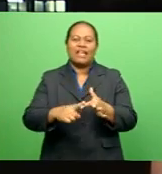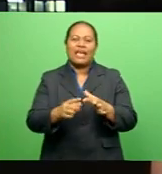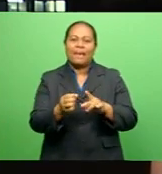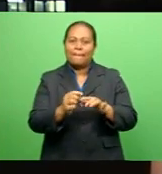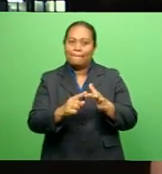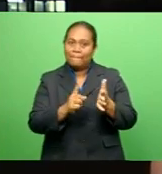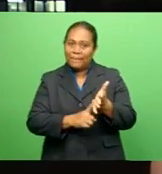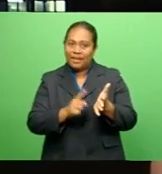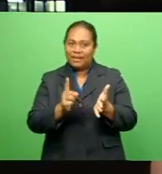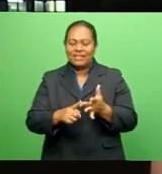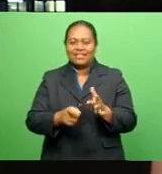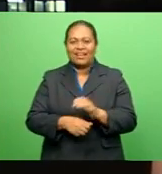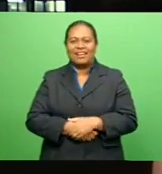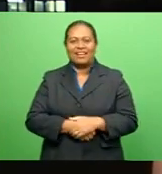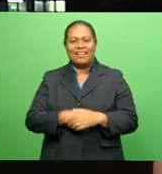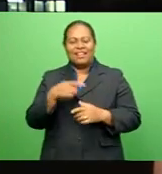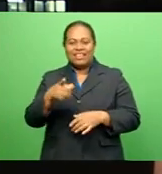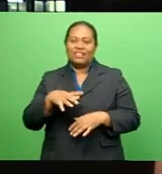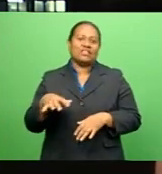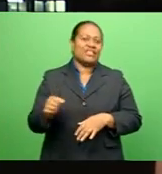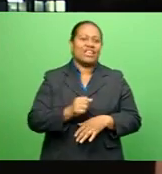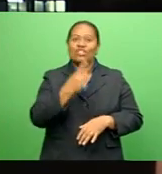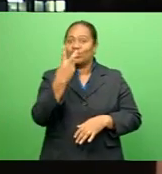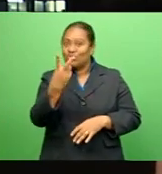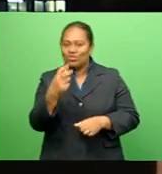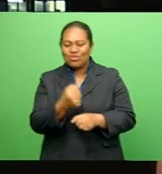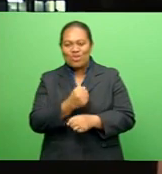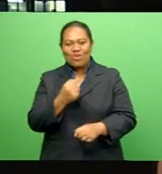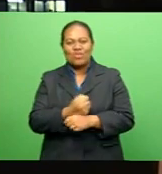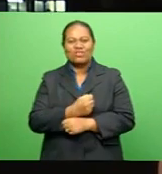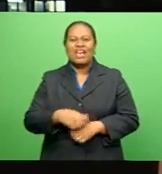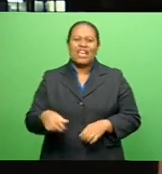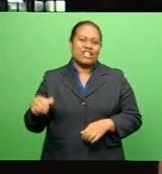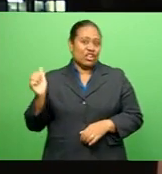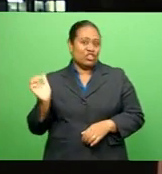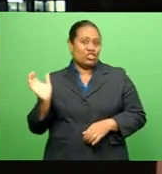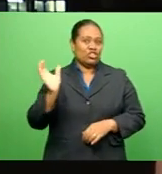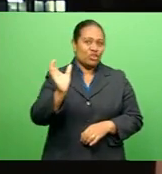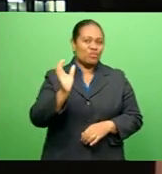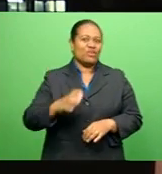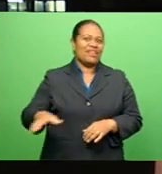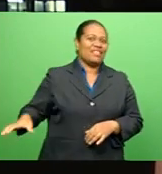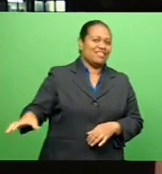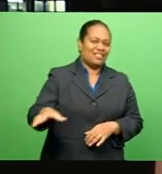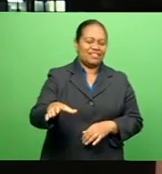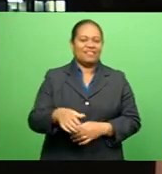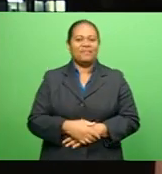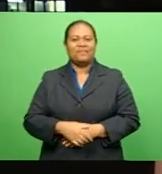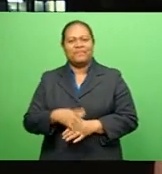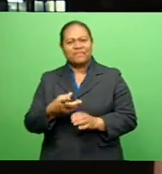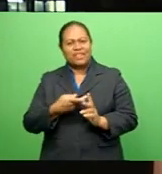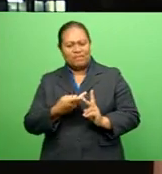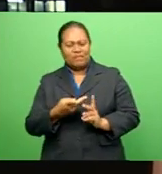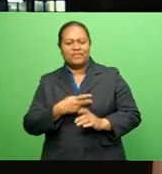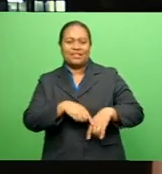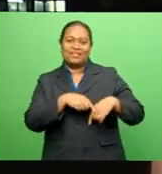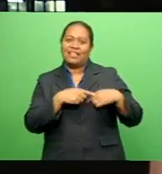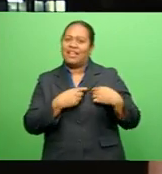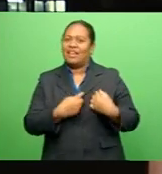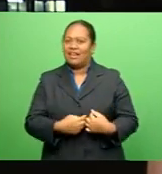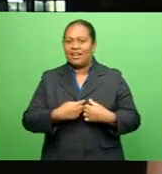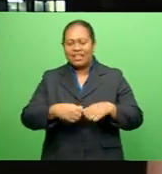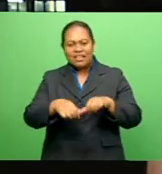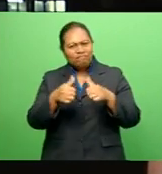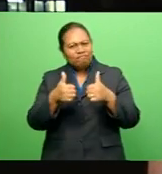of Basdan College Who scooped two goals in the Short Put and Discus event Also, a heartwarming scene witnessed